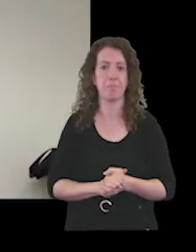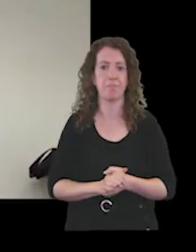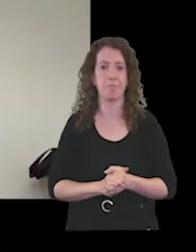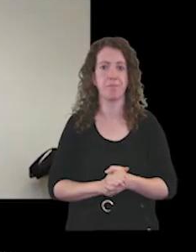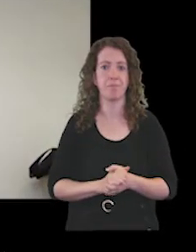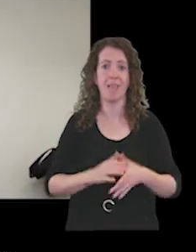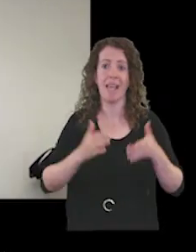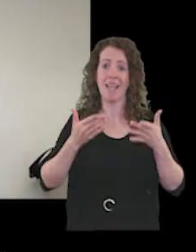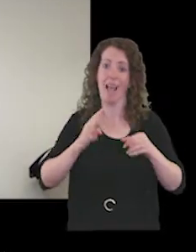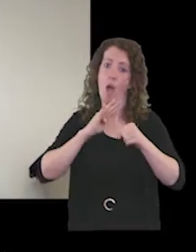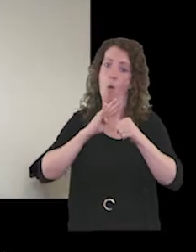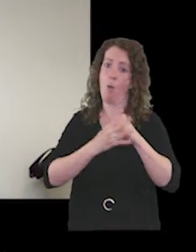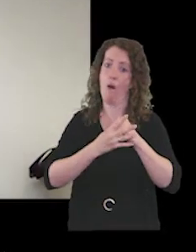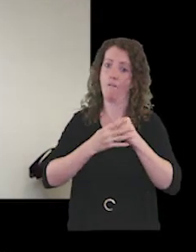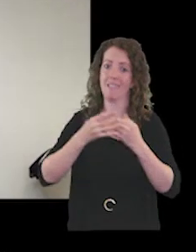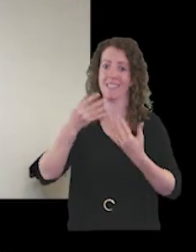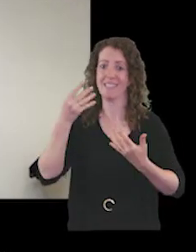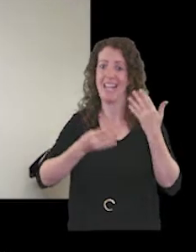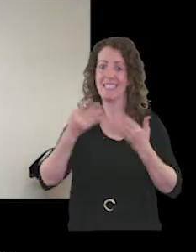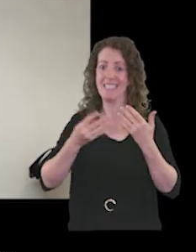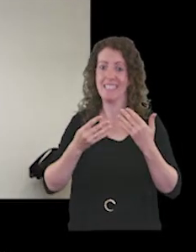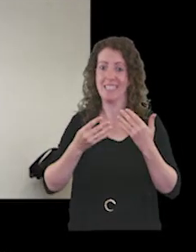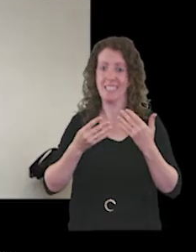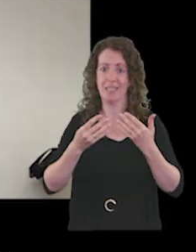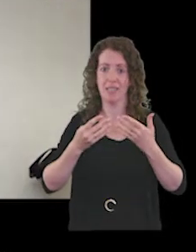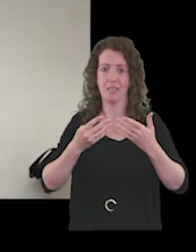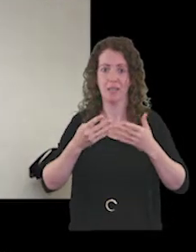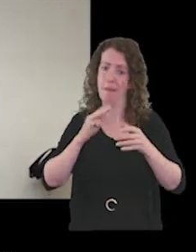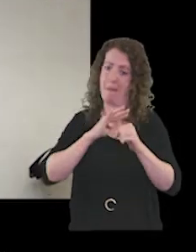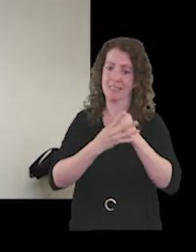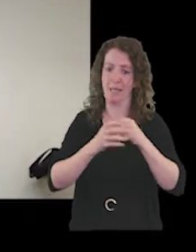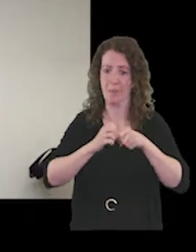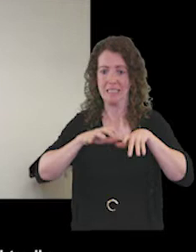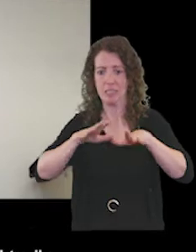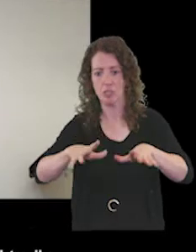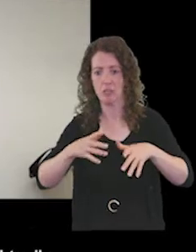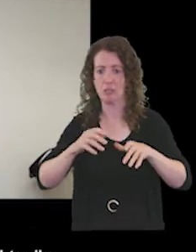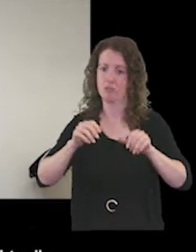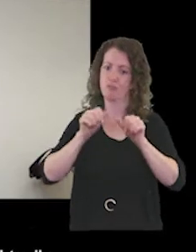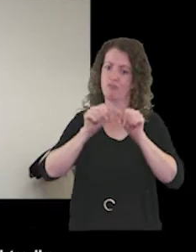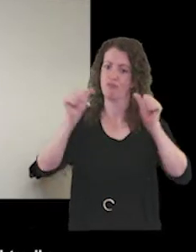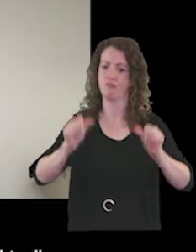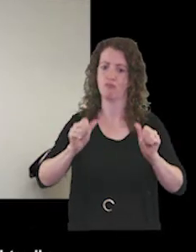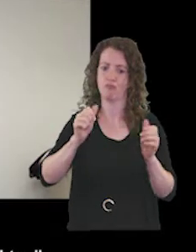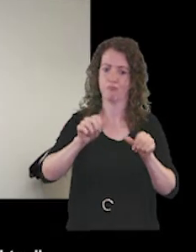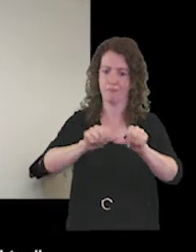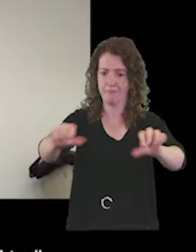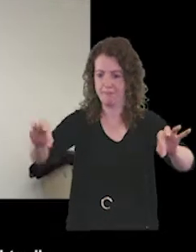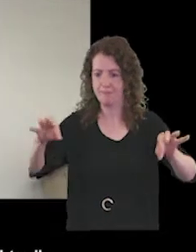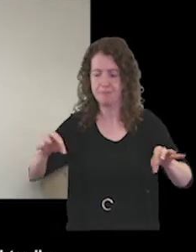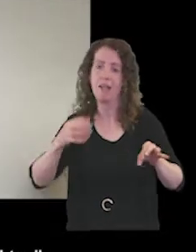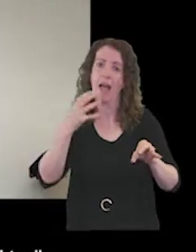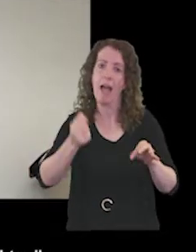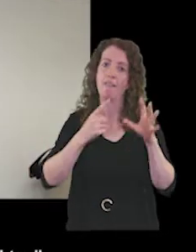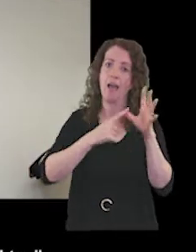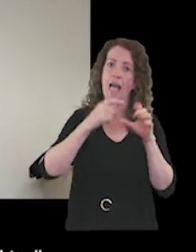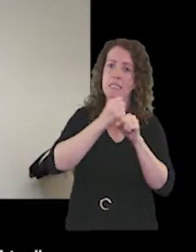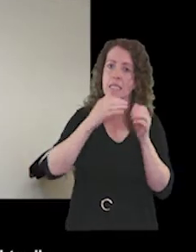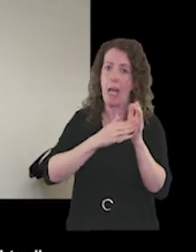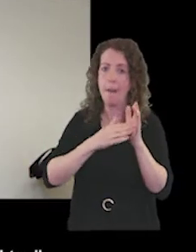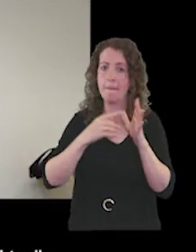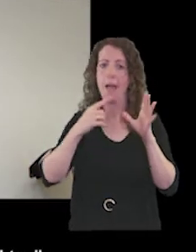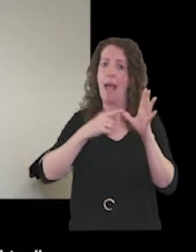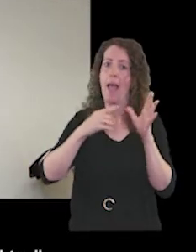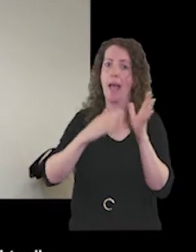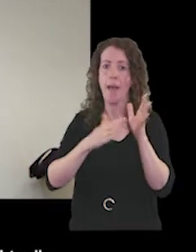-19 pandemic restrictions, we are actually for the second year running, holding our AGM AMM virtually rather